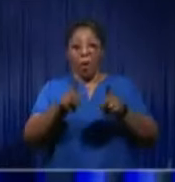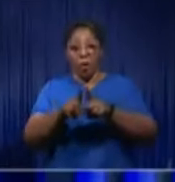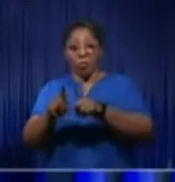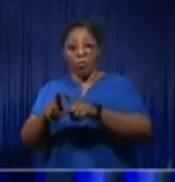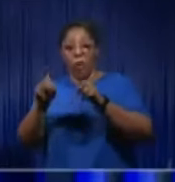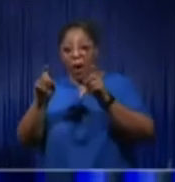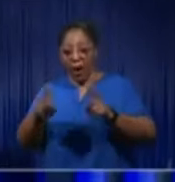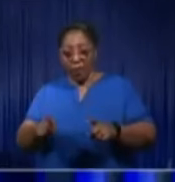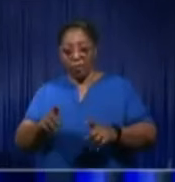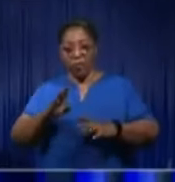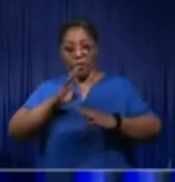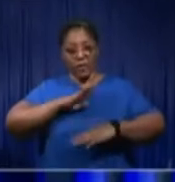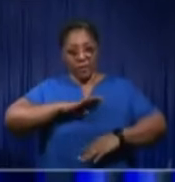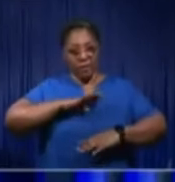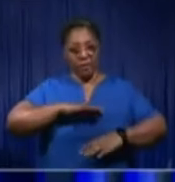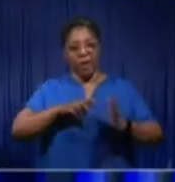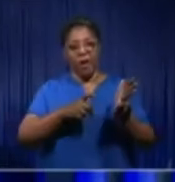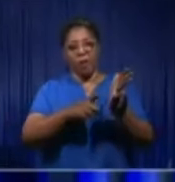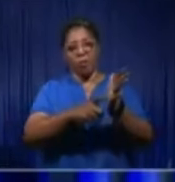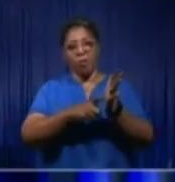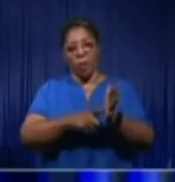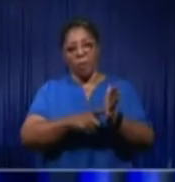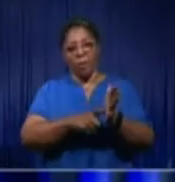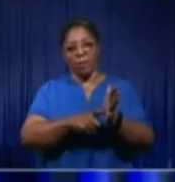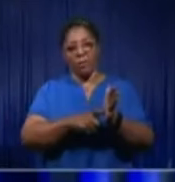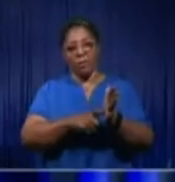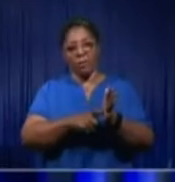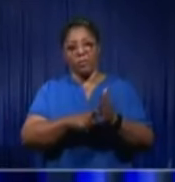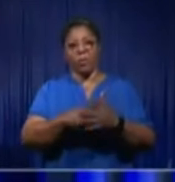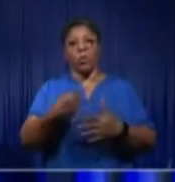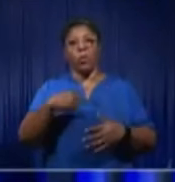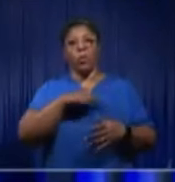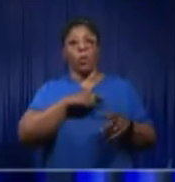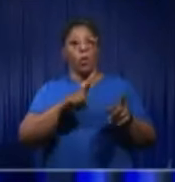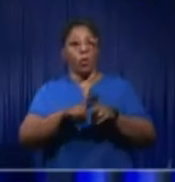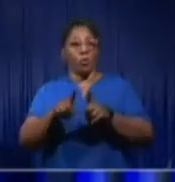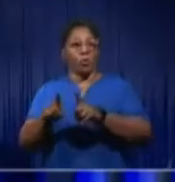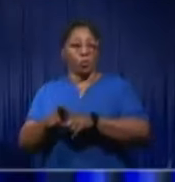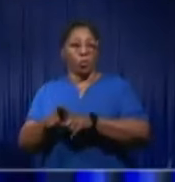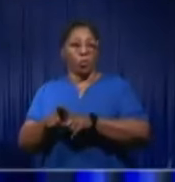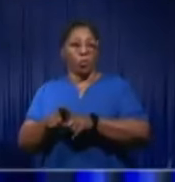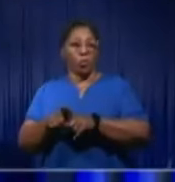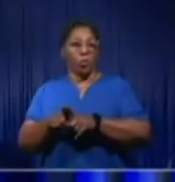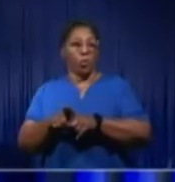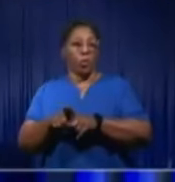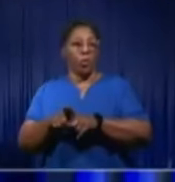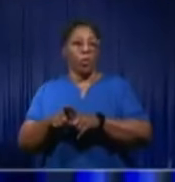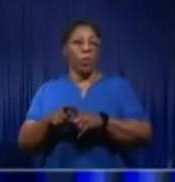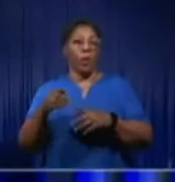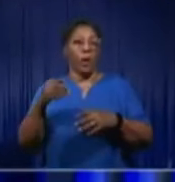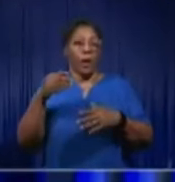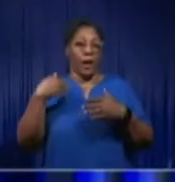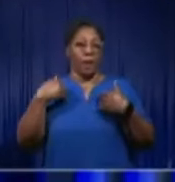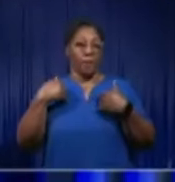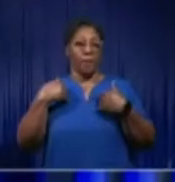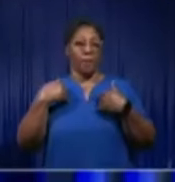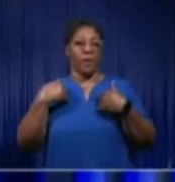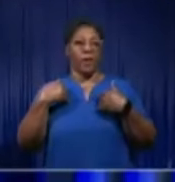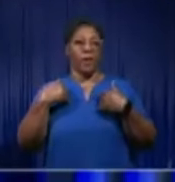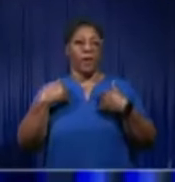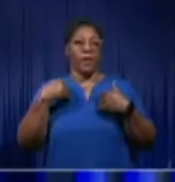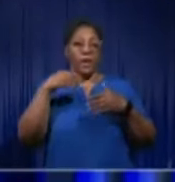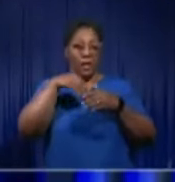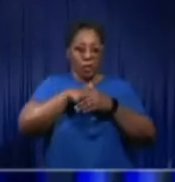particular dollar values. So we have also in the internal systems, the internal auditor,